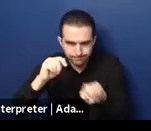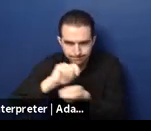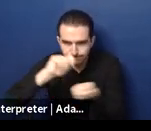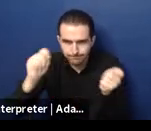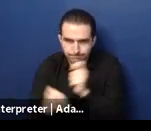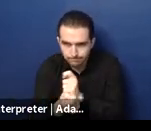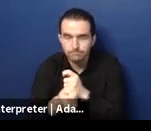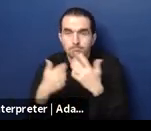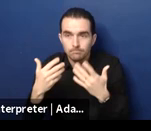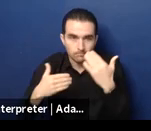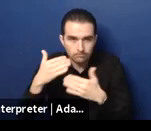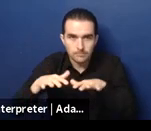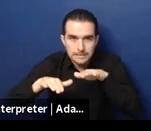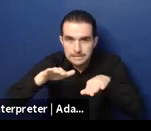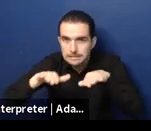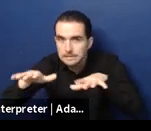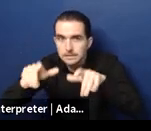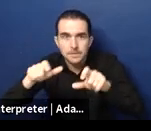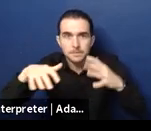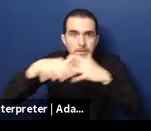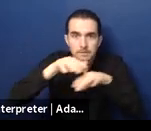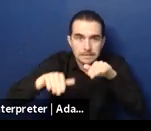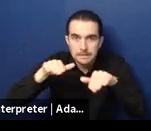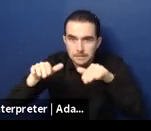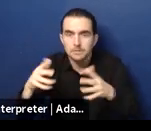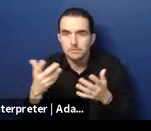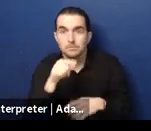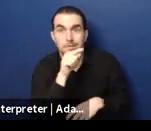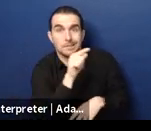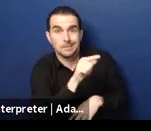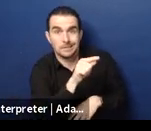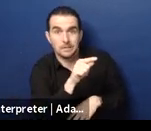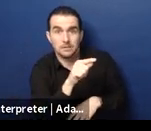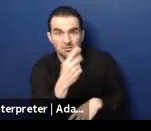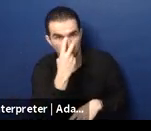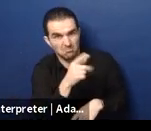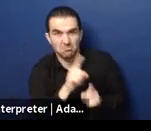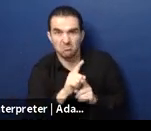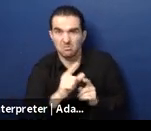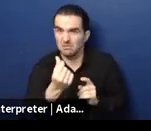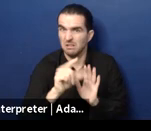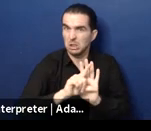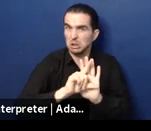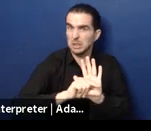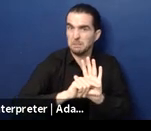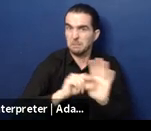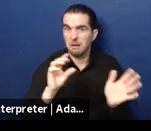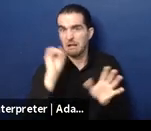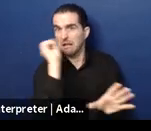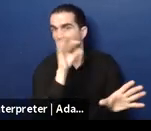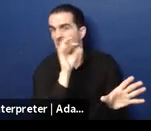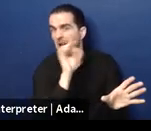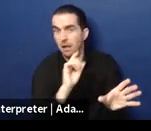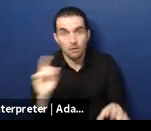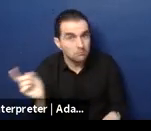budgeted for. So if we can get these ministries and these actors, which they are doing, to look at that